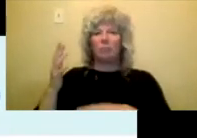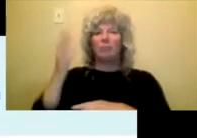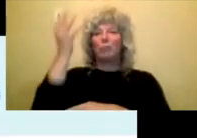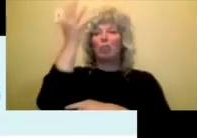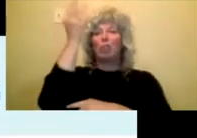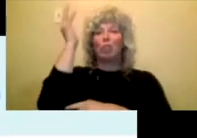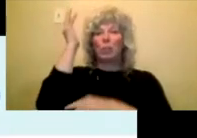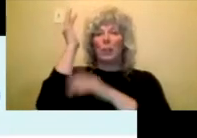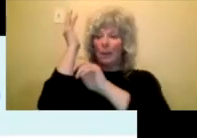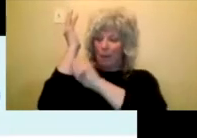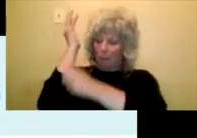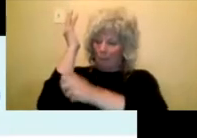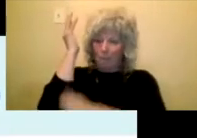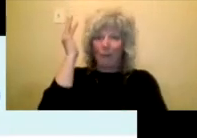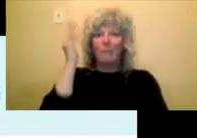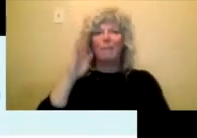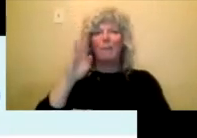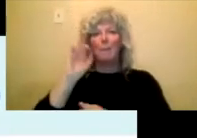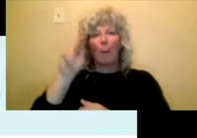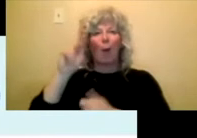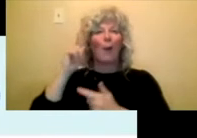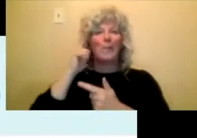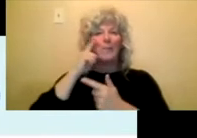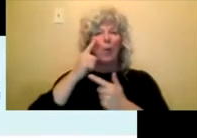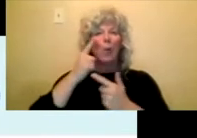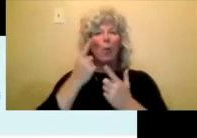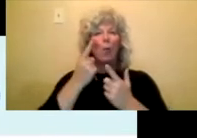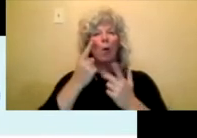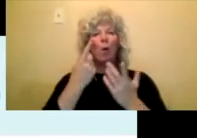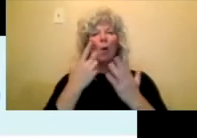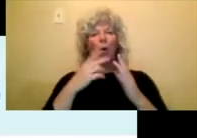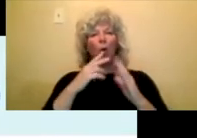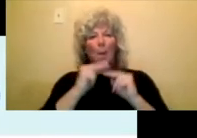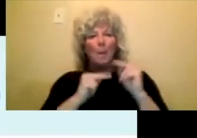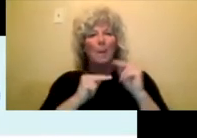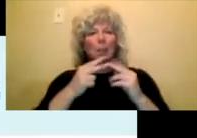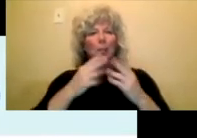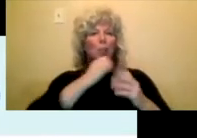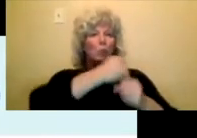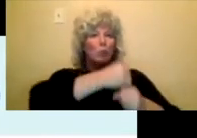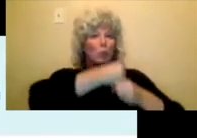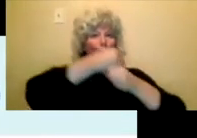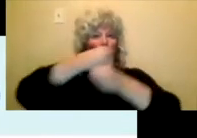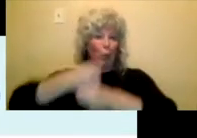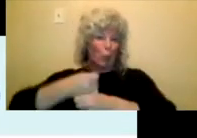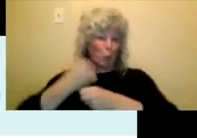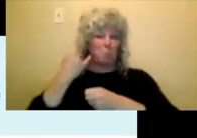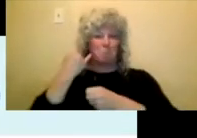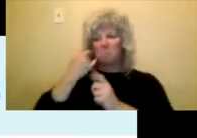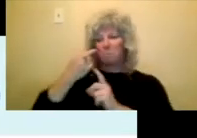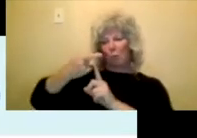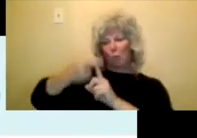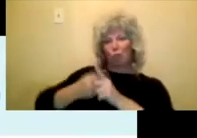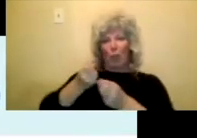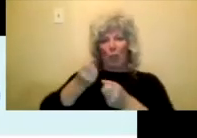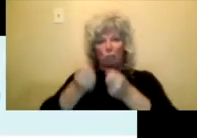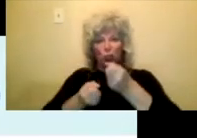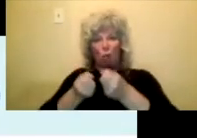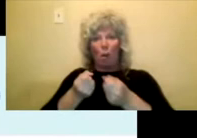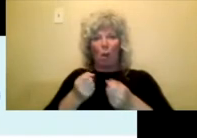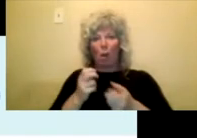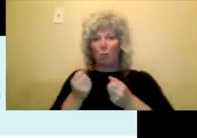uh, canoe building project. Perhaps, you know, you need to rent a truck to drive to a certain area of the province.